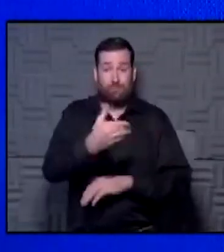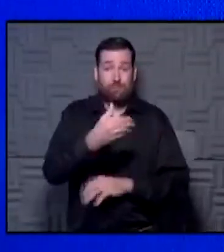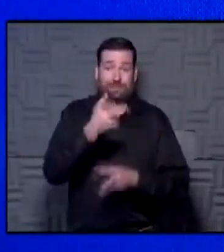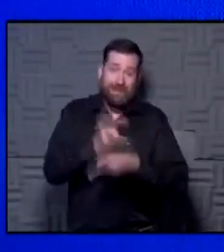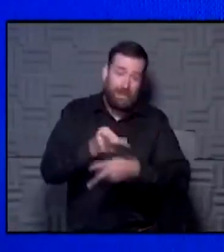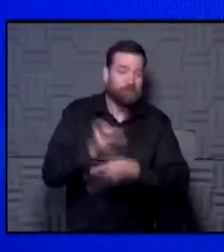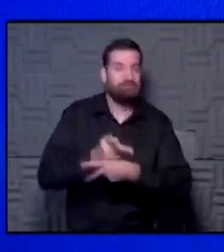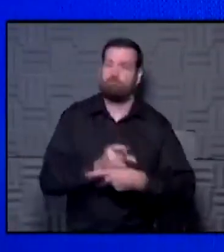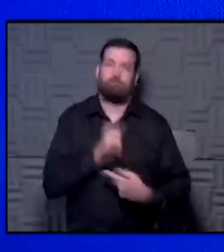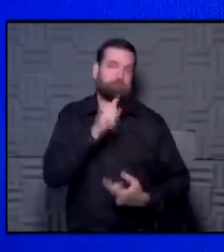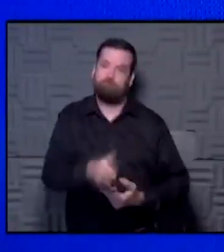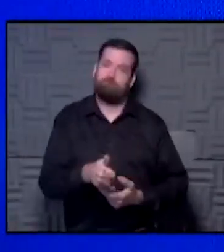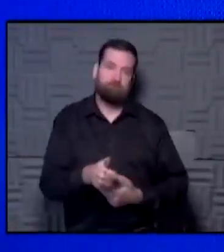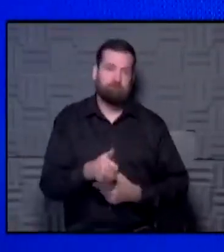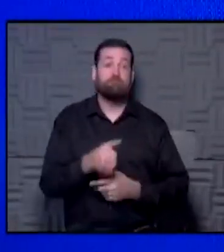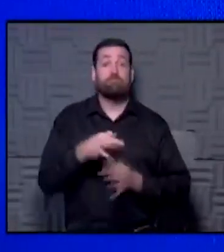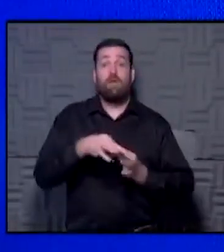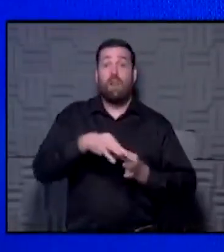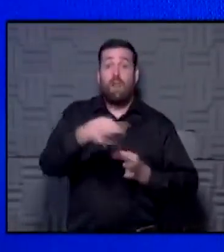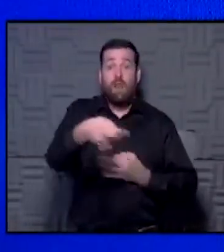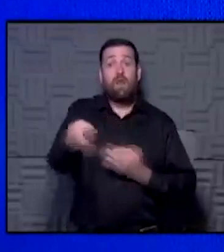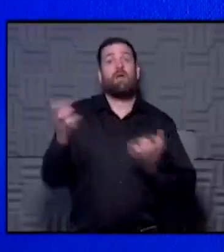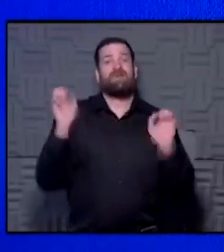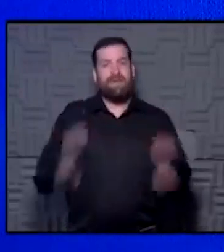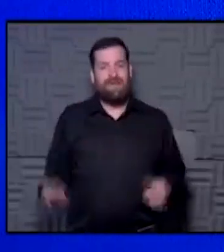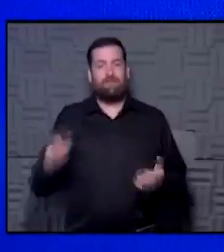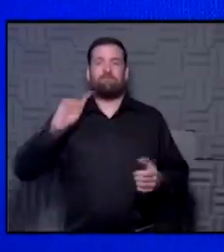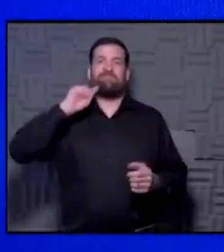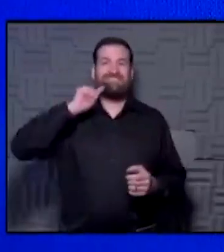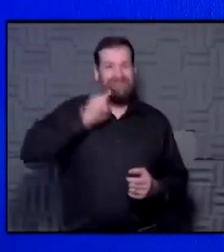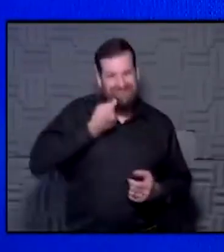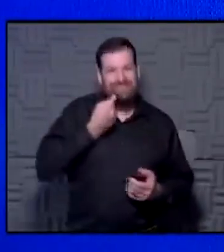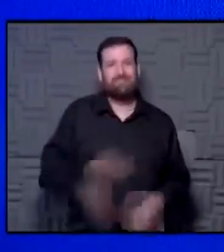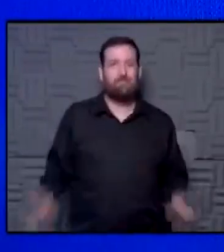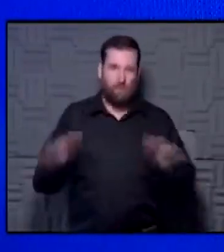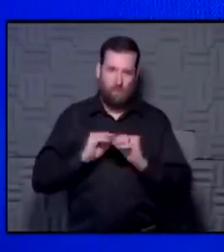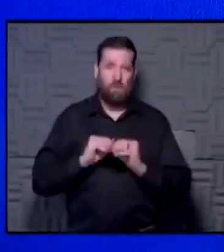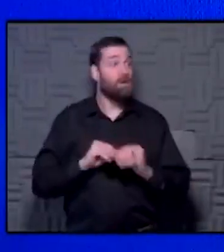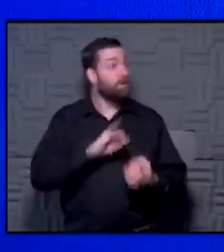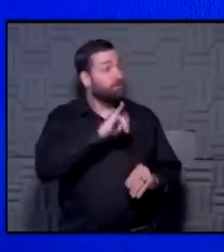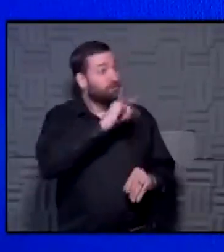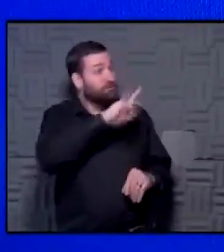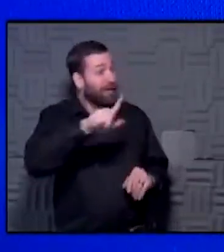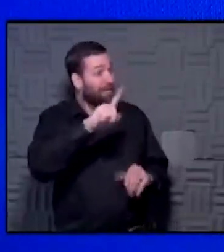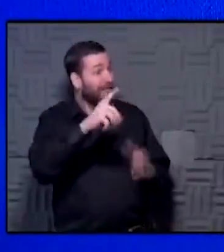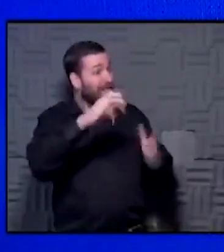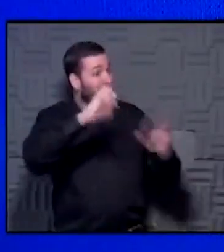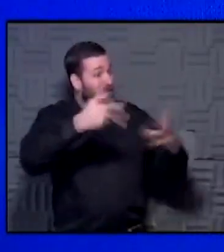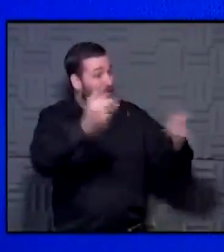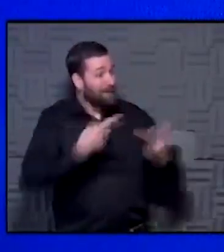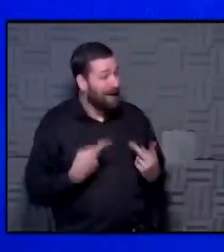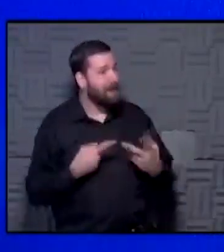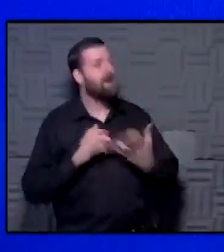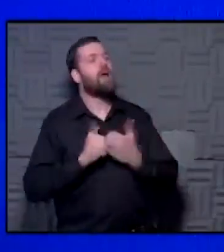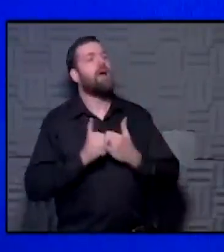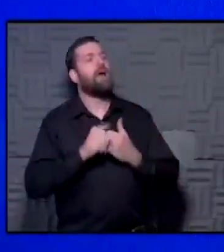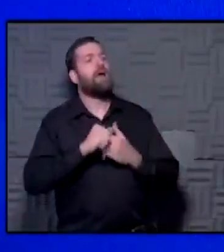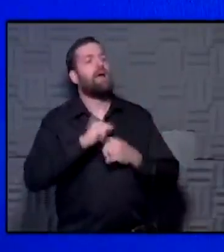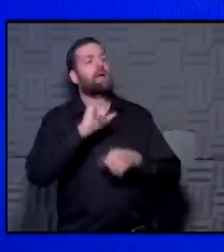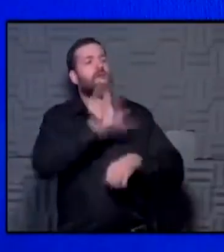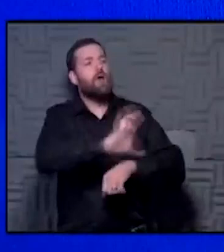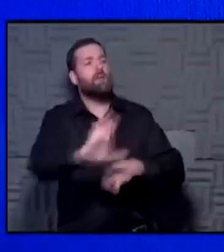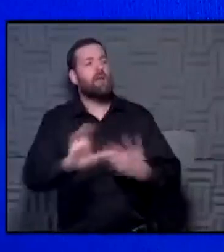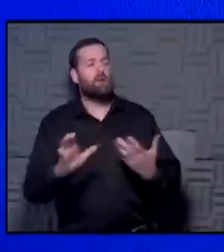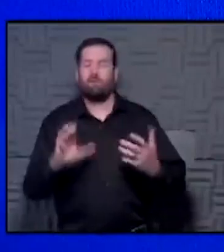And unfortunately, delay can mean more complications and more advanced disease. Well, Jill, welcome back this morning. Thank you. How was Colorado, It was